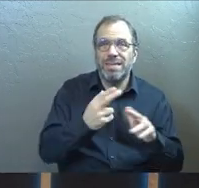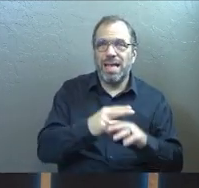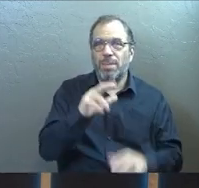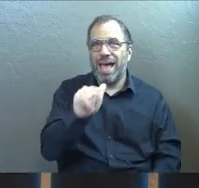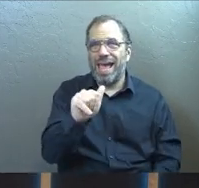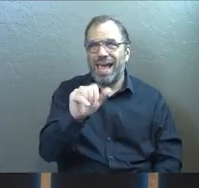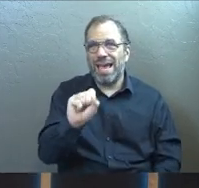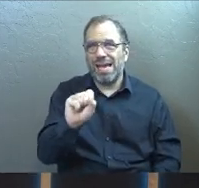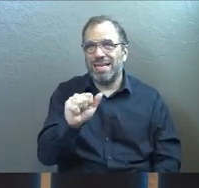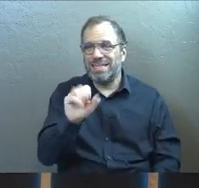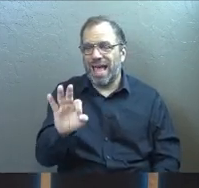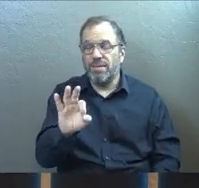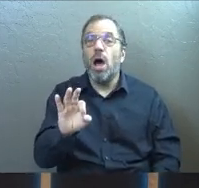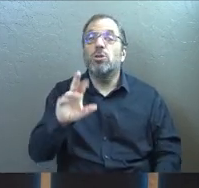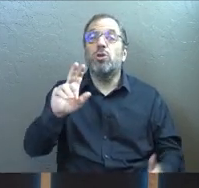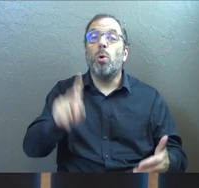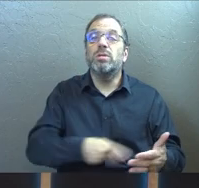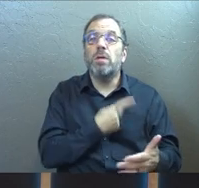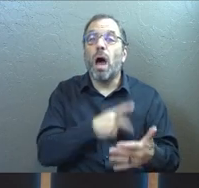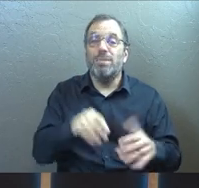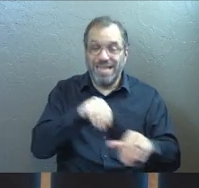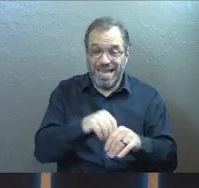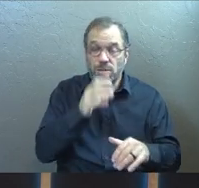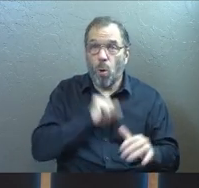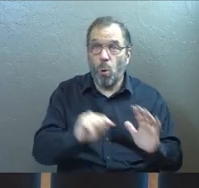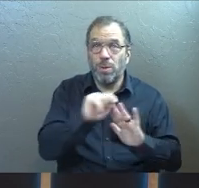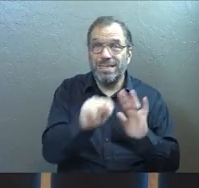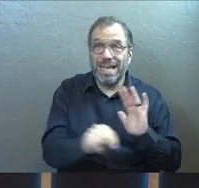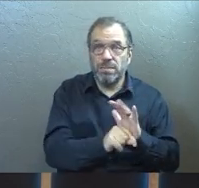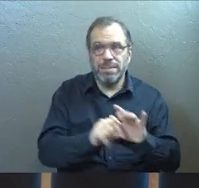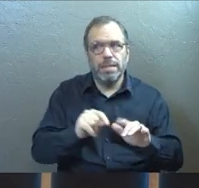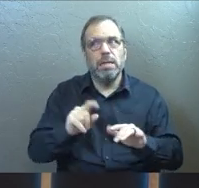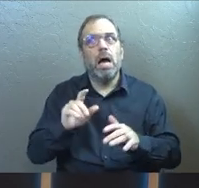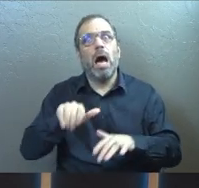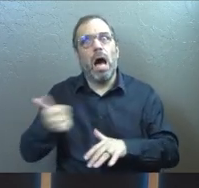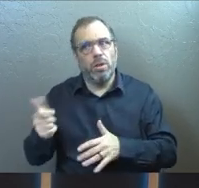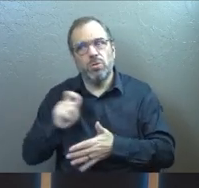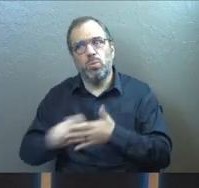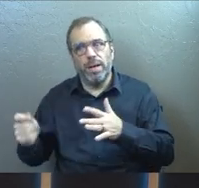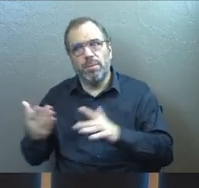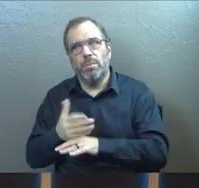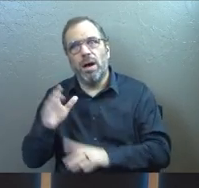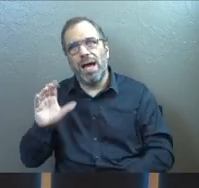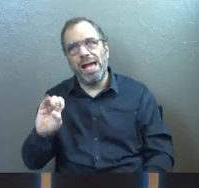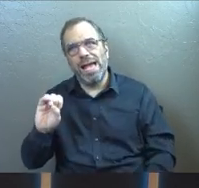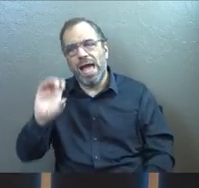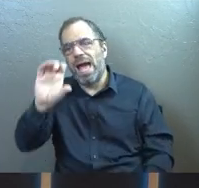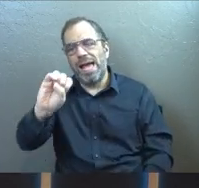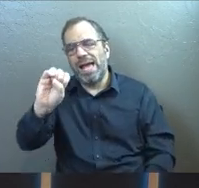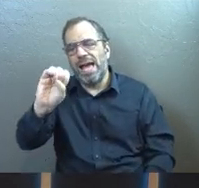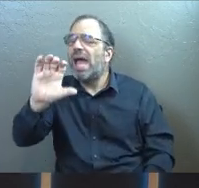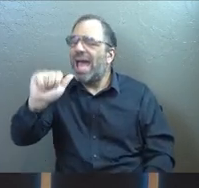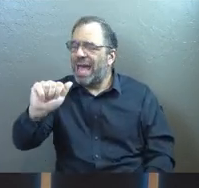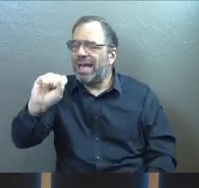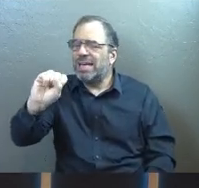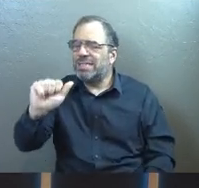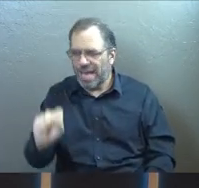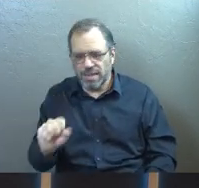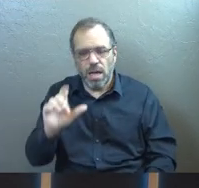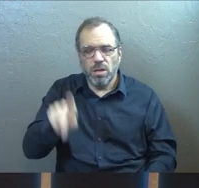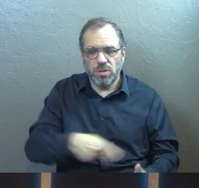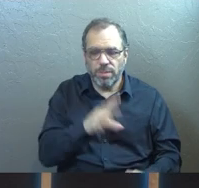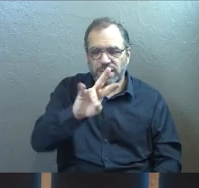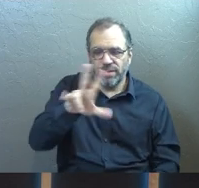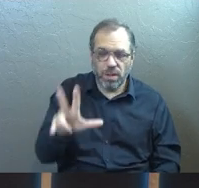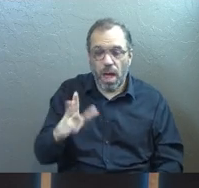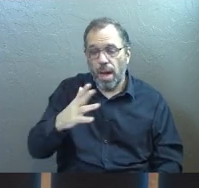Asaph. So not all the Psalms in the book of Psalms were written by King David, by the way. Some of them were written by Asaph. So here's one of his, Psalm 73.